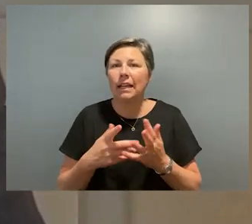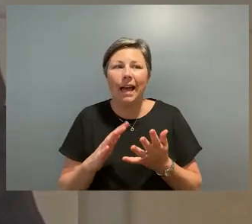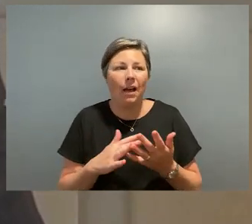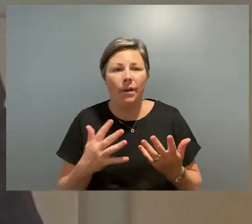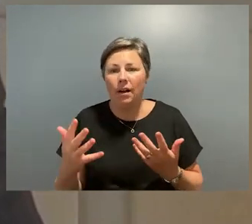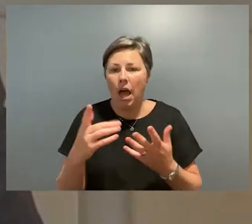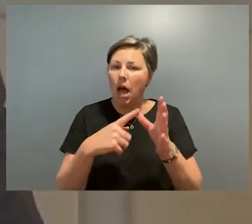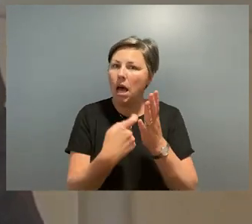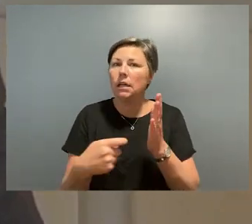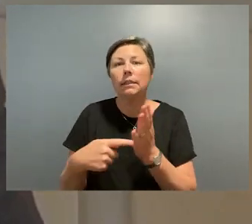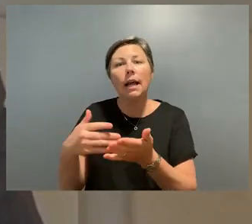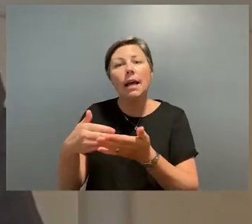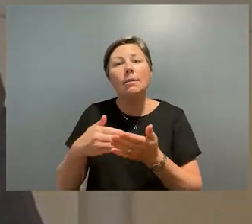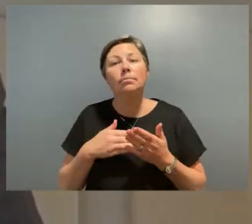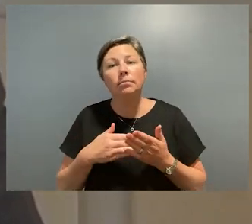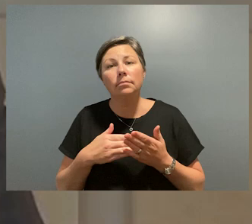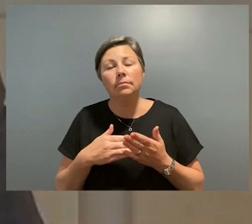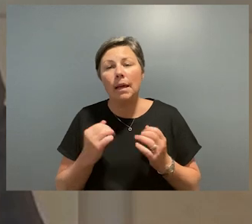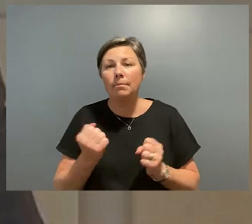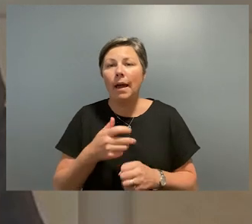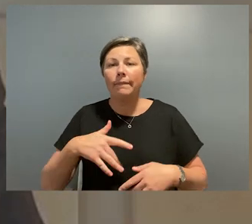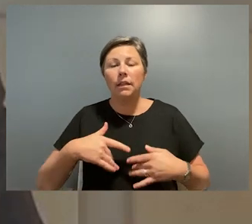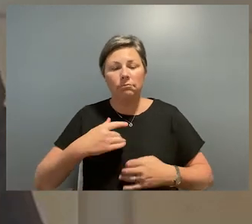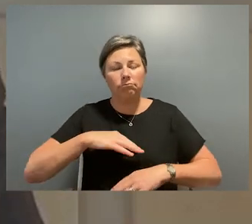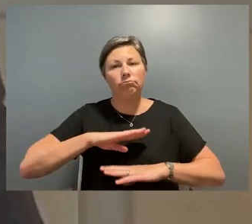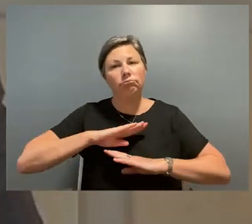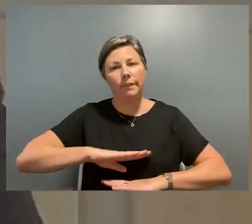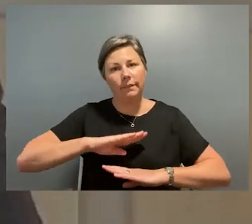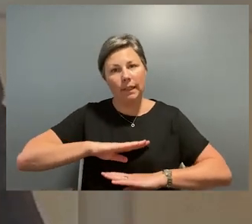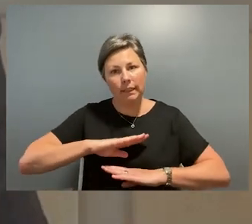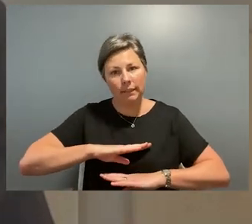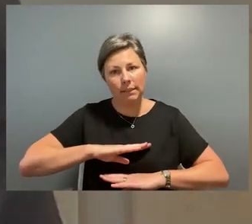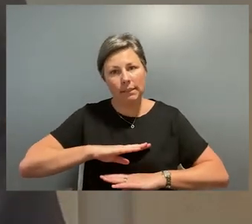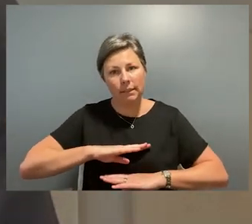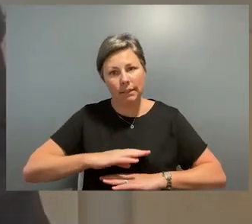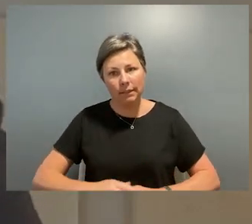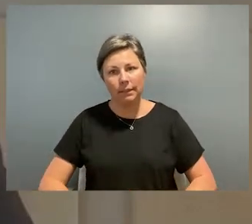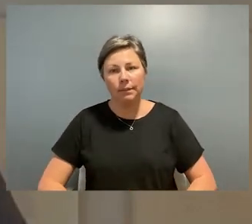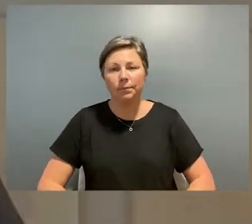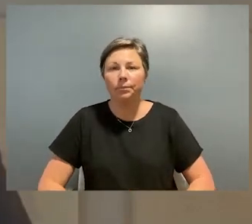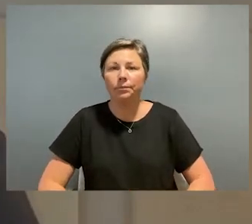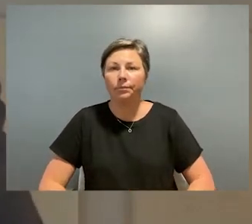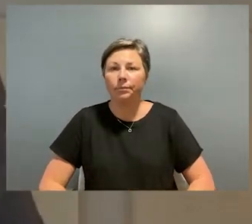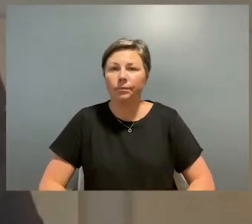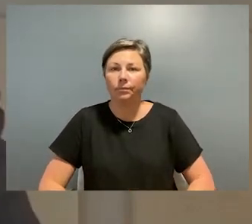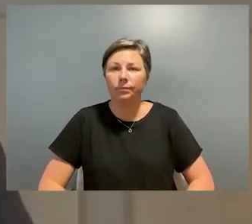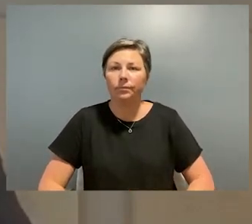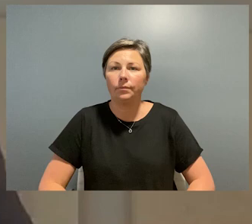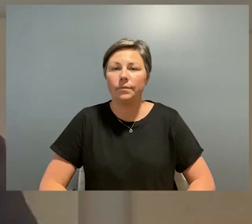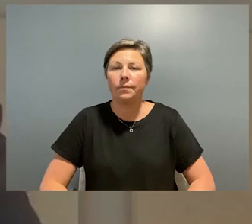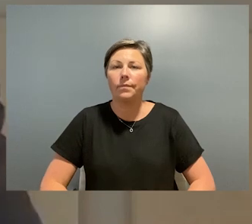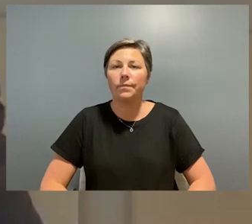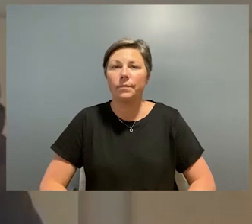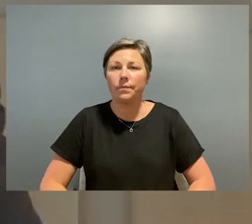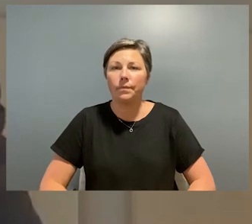and pieces that make us unique and complete but which are otherwise not necessarily reconciled